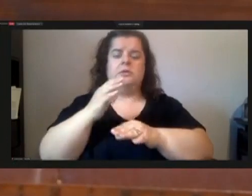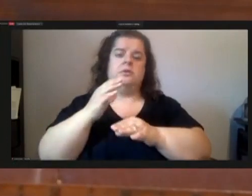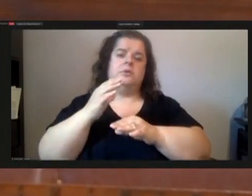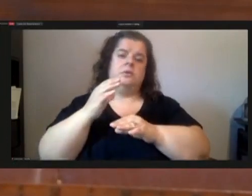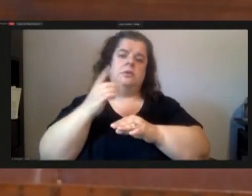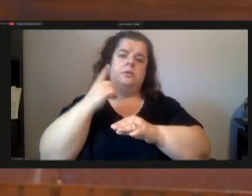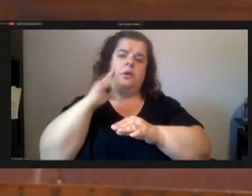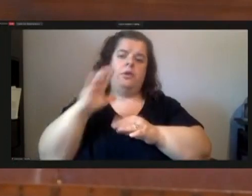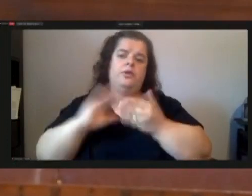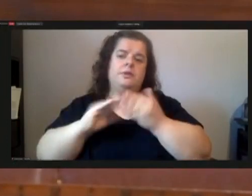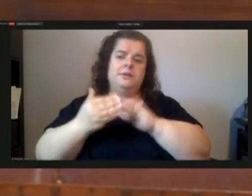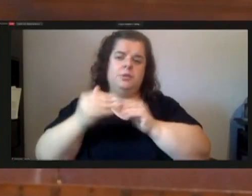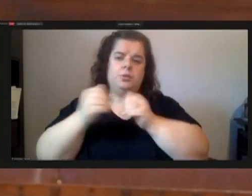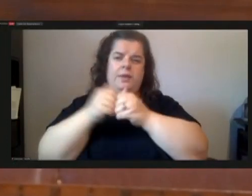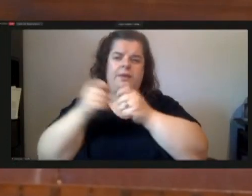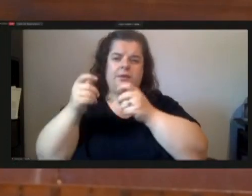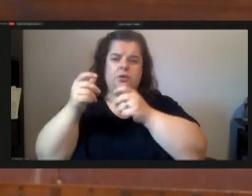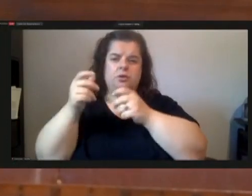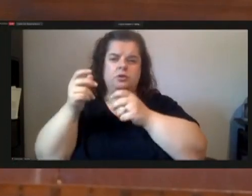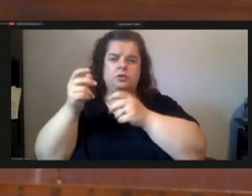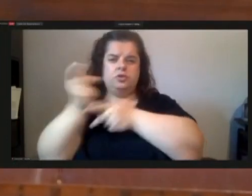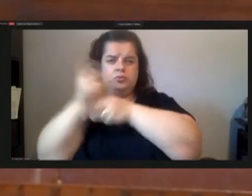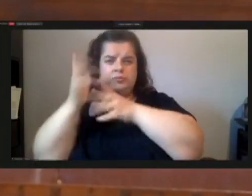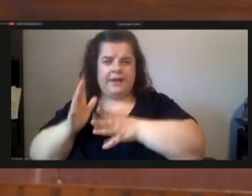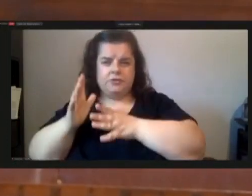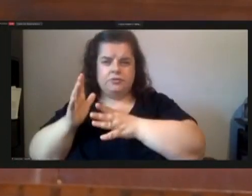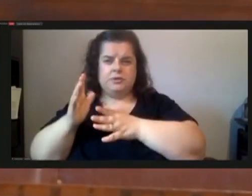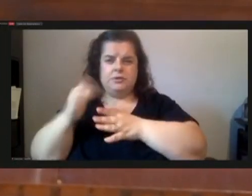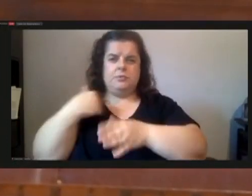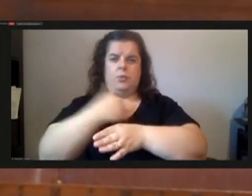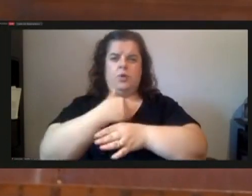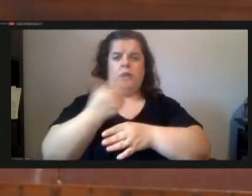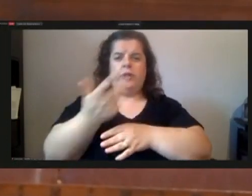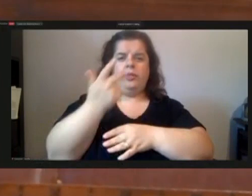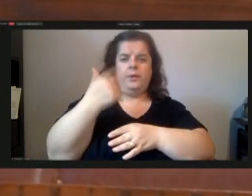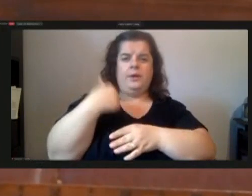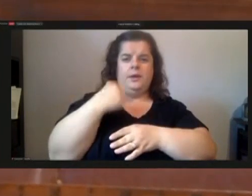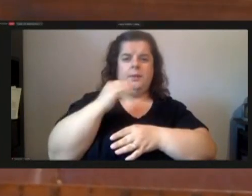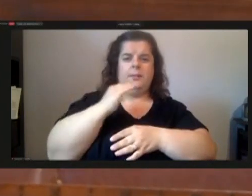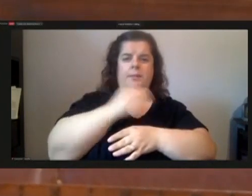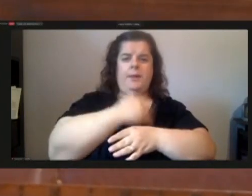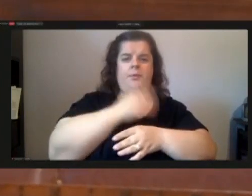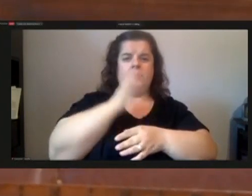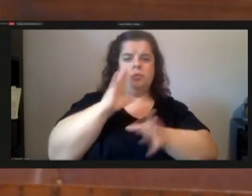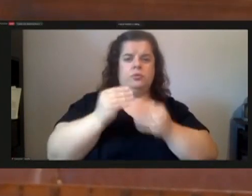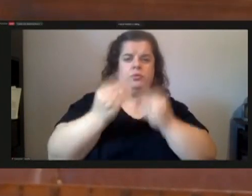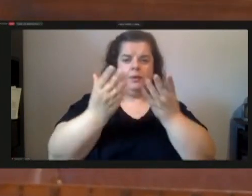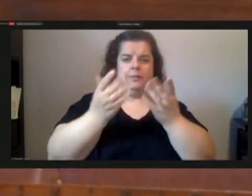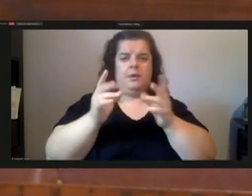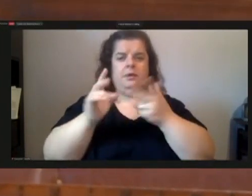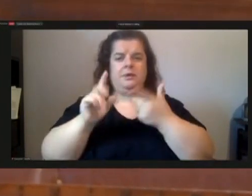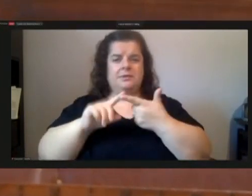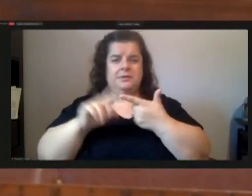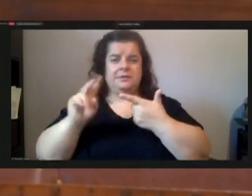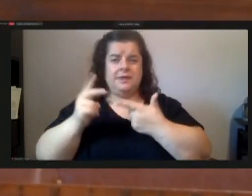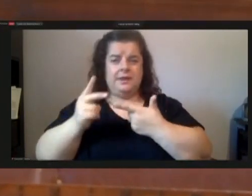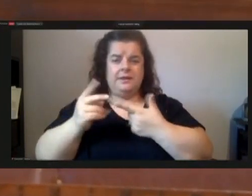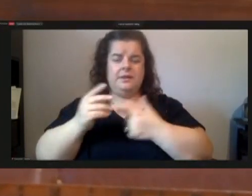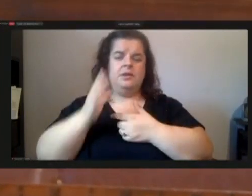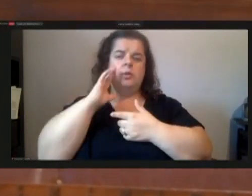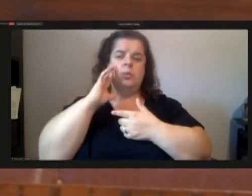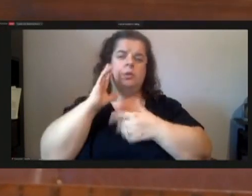supervisory boards also three members we recommend um and secondly we need to establish neighborhood